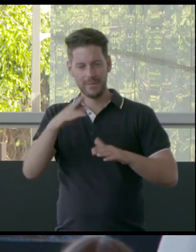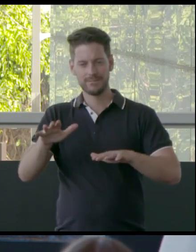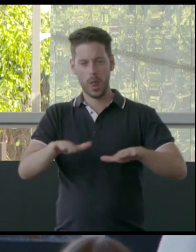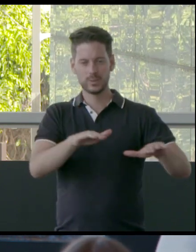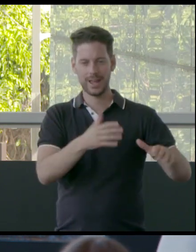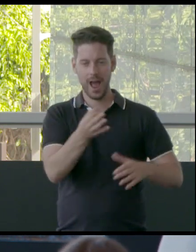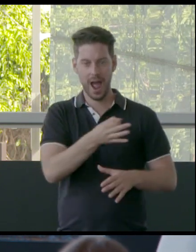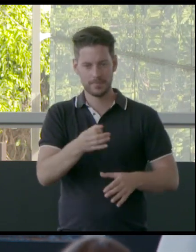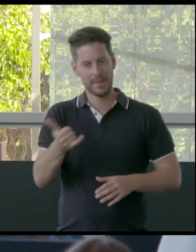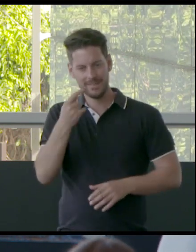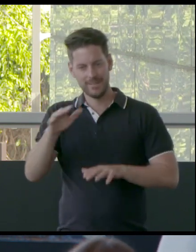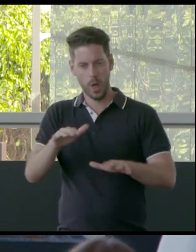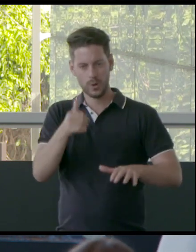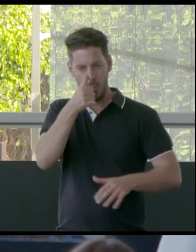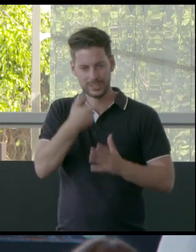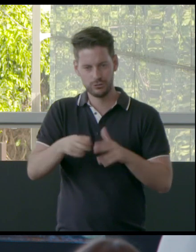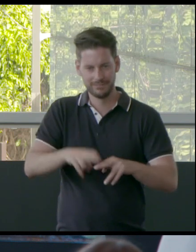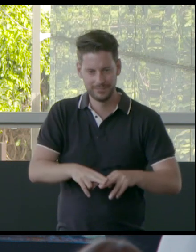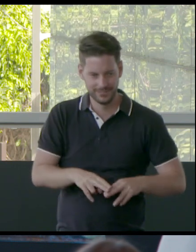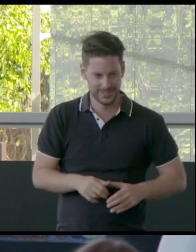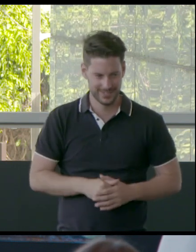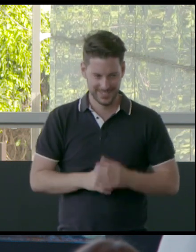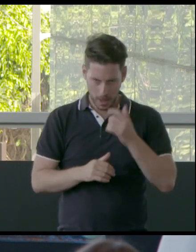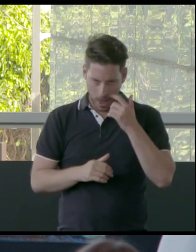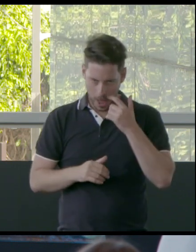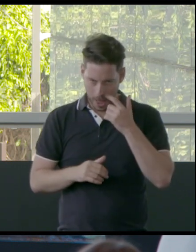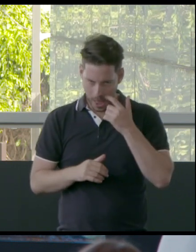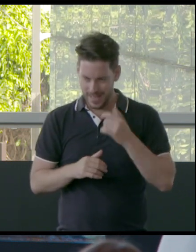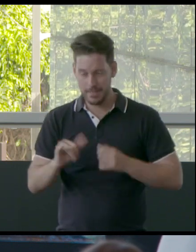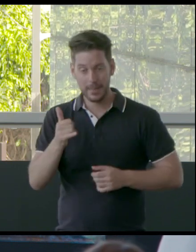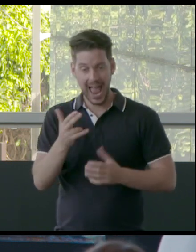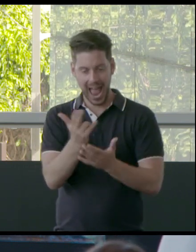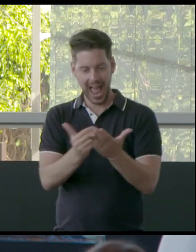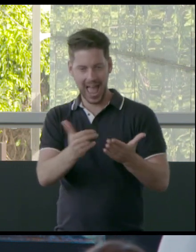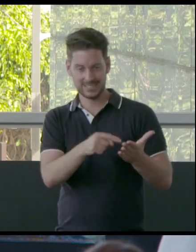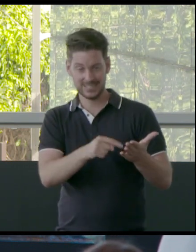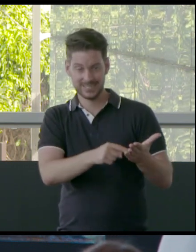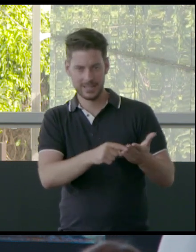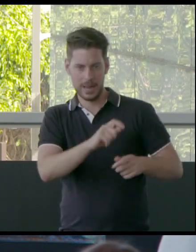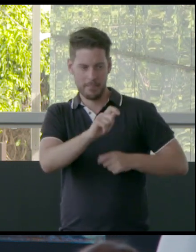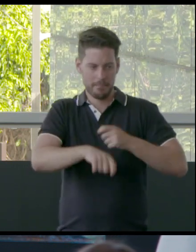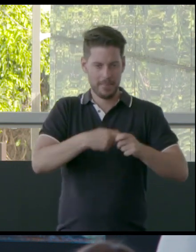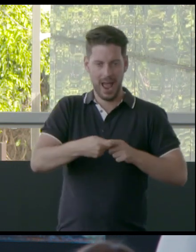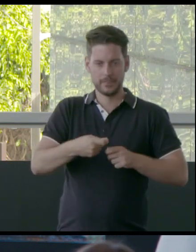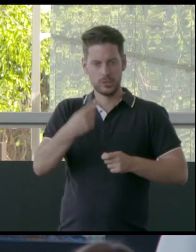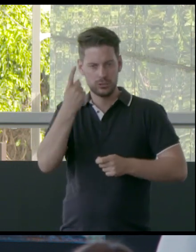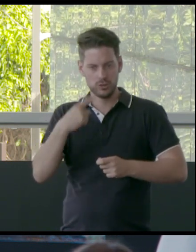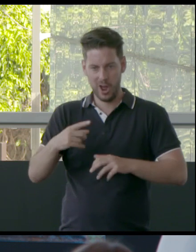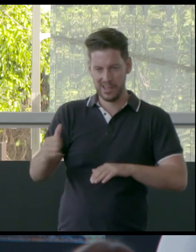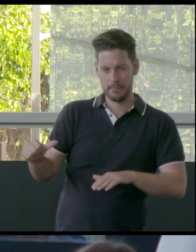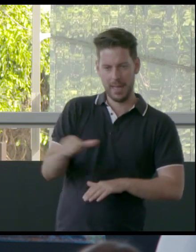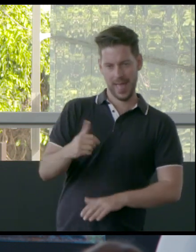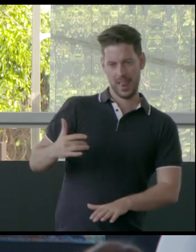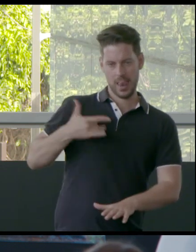Yeah, well, I mean, can we use art as an excuse to replenish, you know,